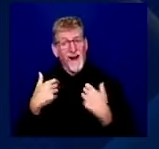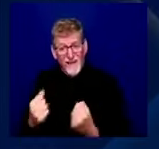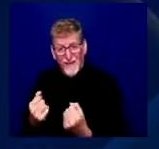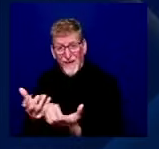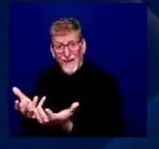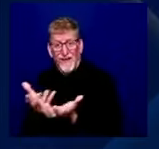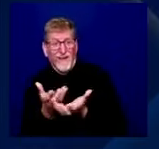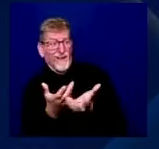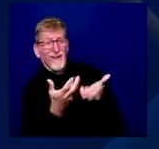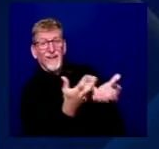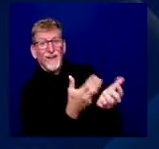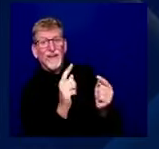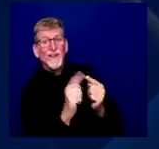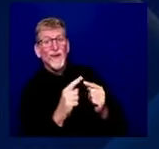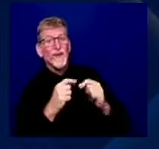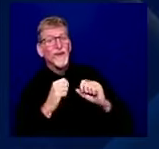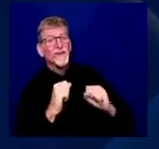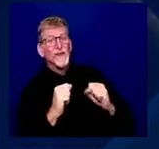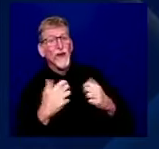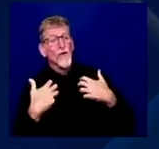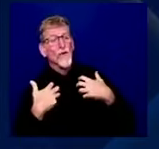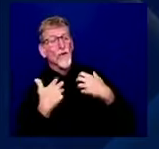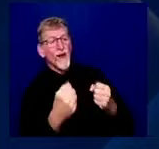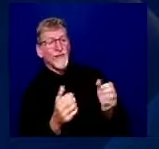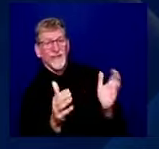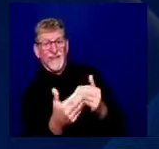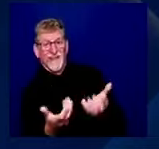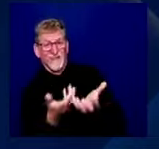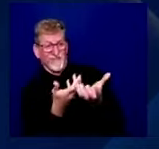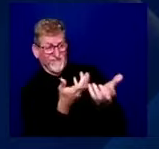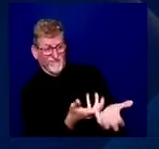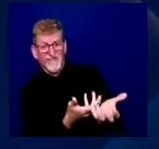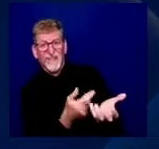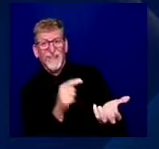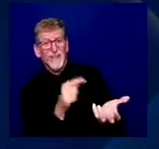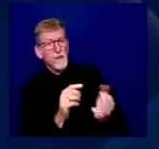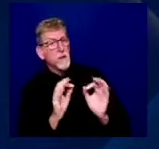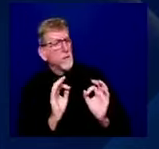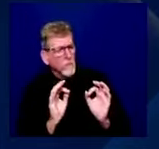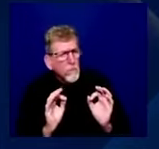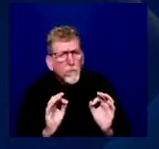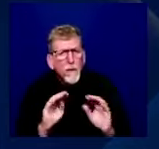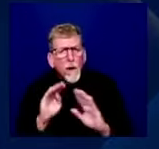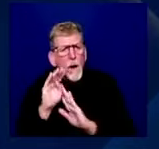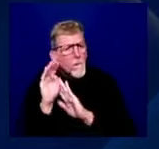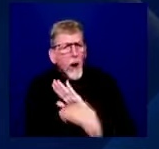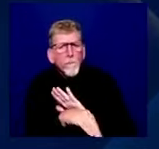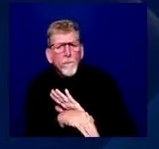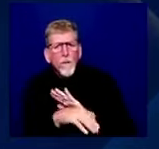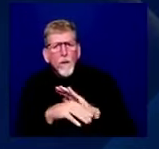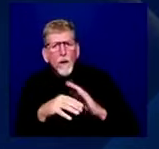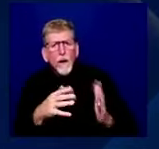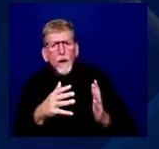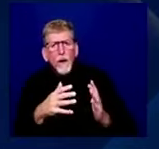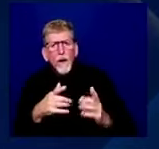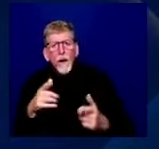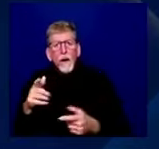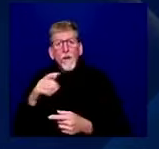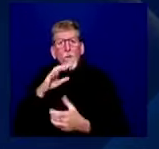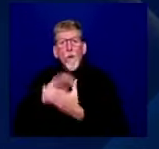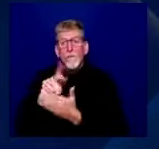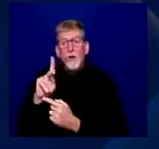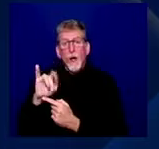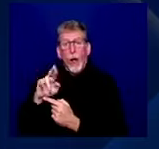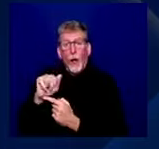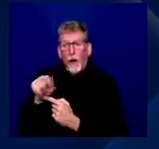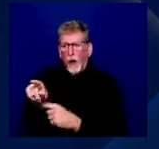turn for the worst. And as Cure is sitting there resting, and our new baby is sitting there resting, I look down by Cure's bedside, and I begin to see blood coming from